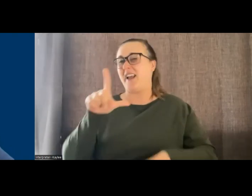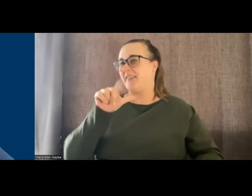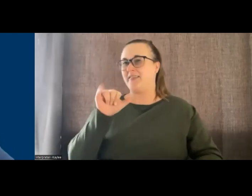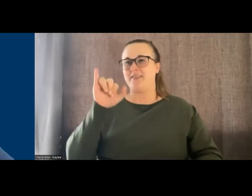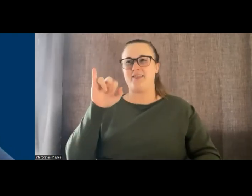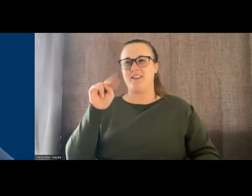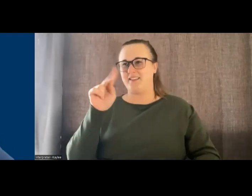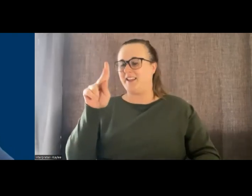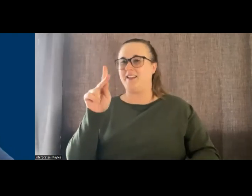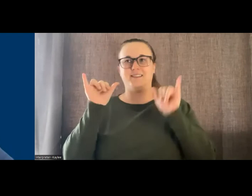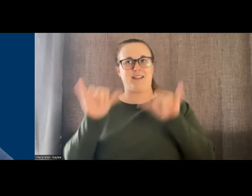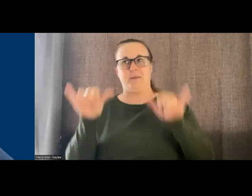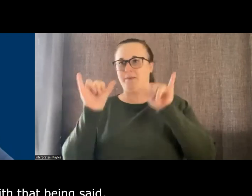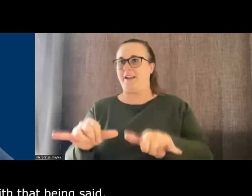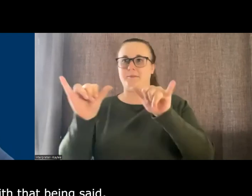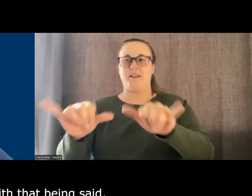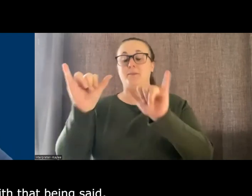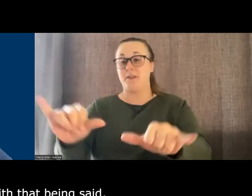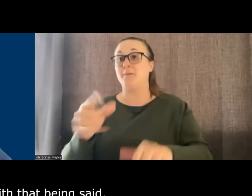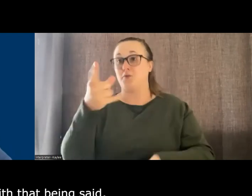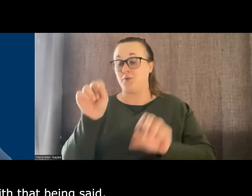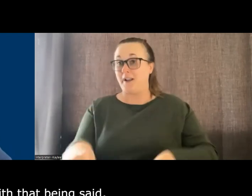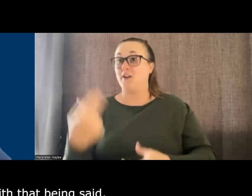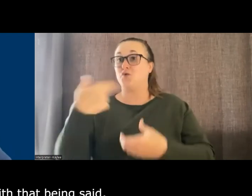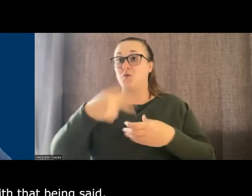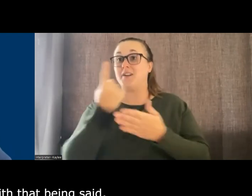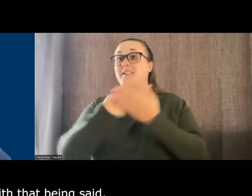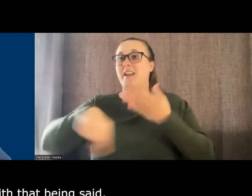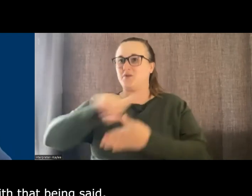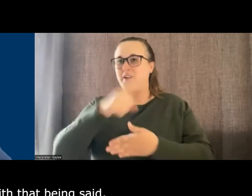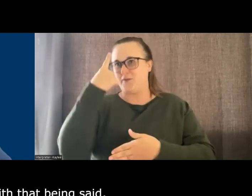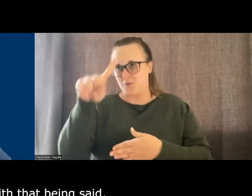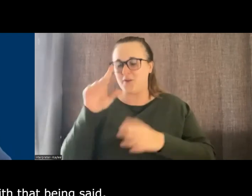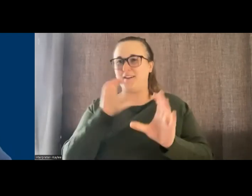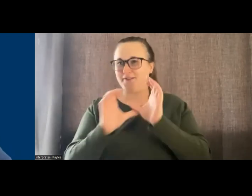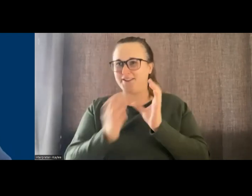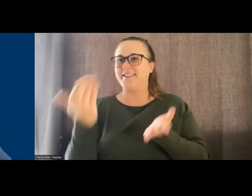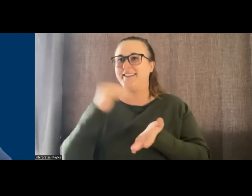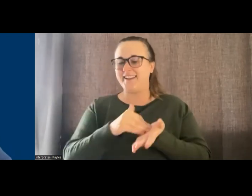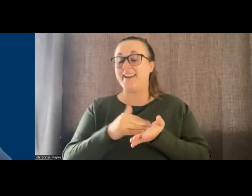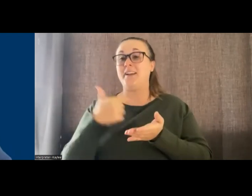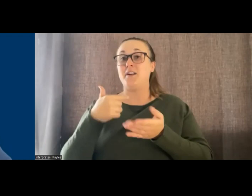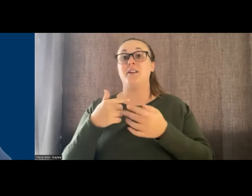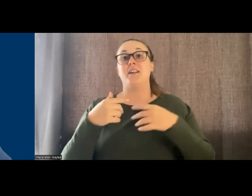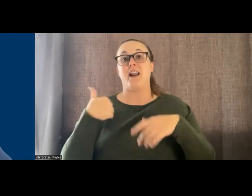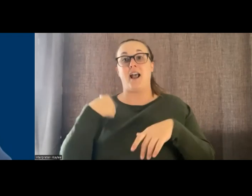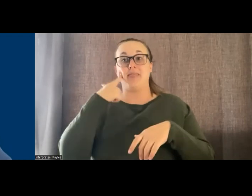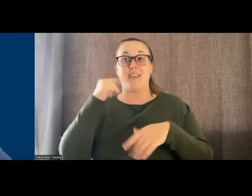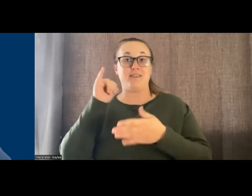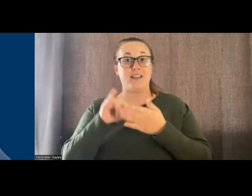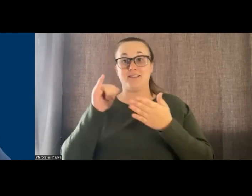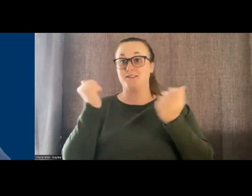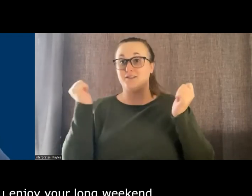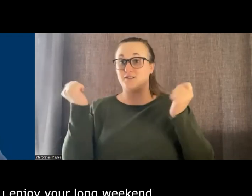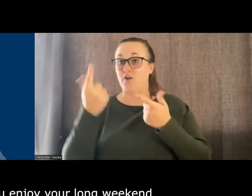week for a similar conversation. And with that being said, I think that that's all we have for today's lesson. So thank you again